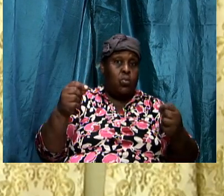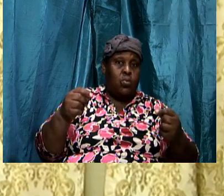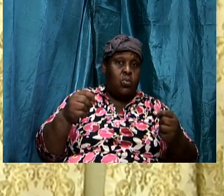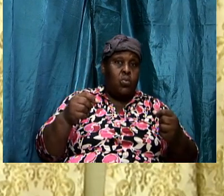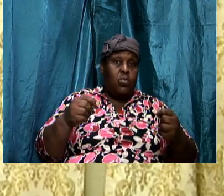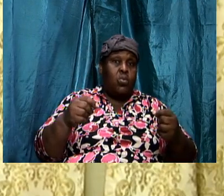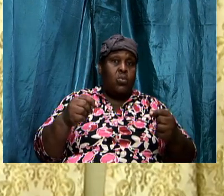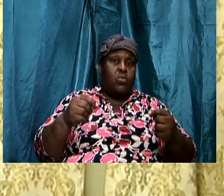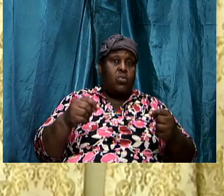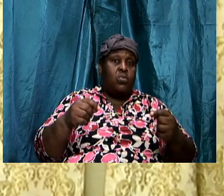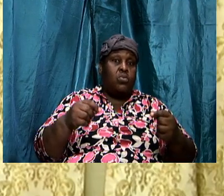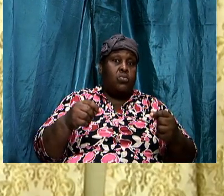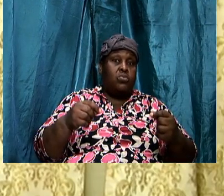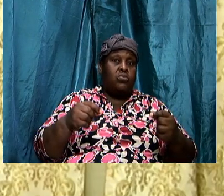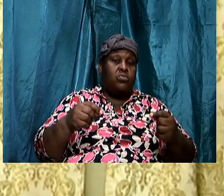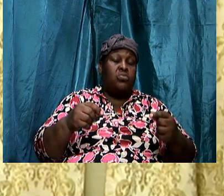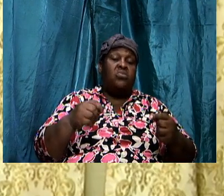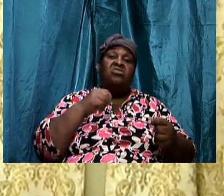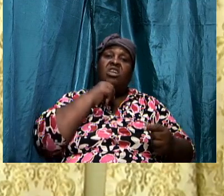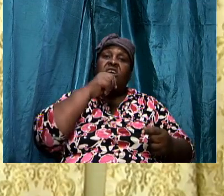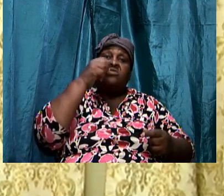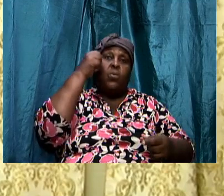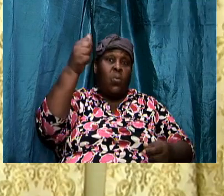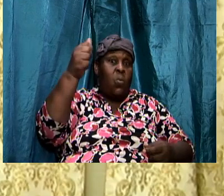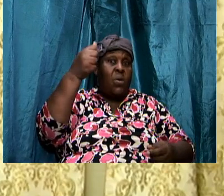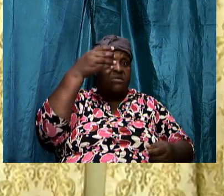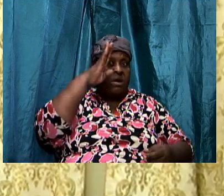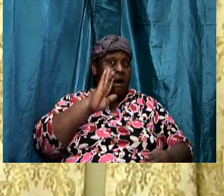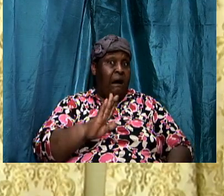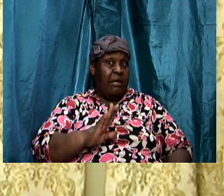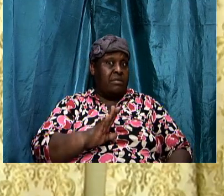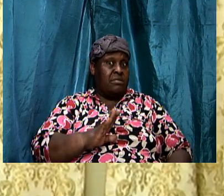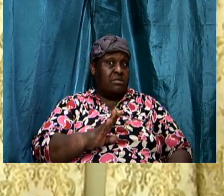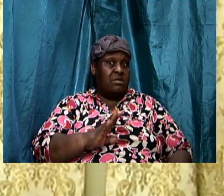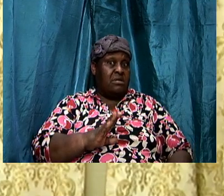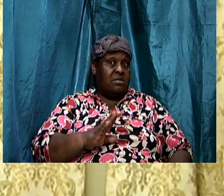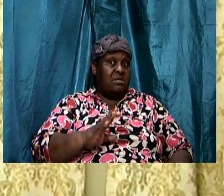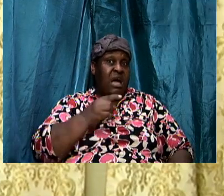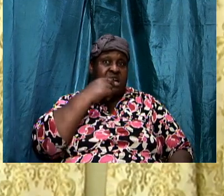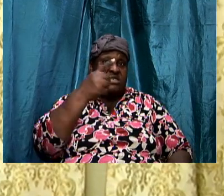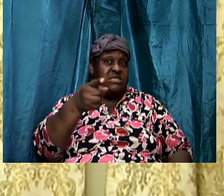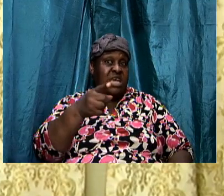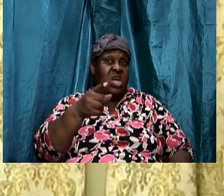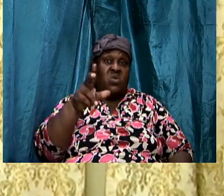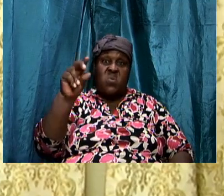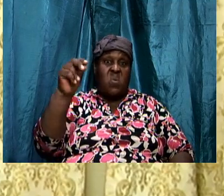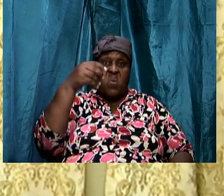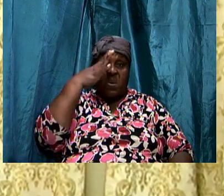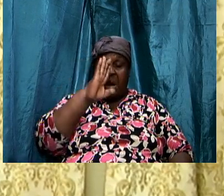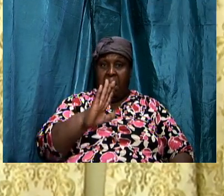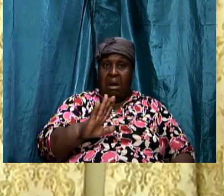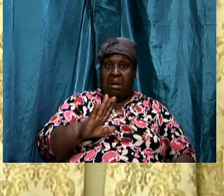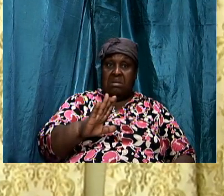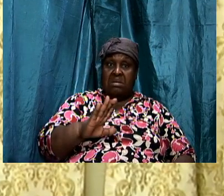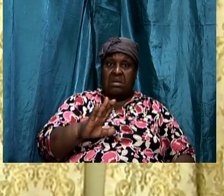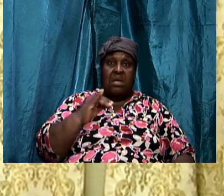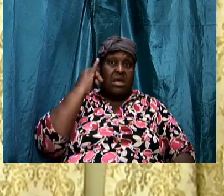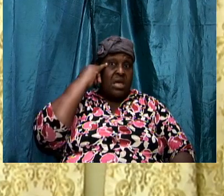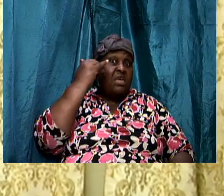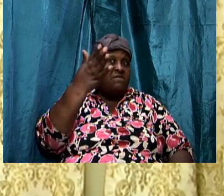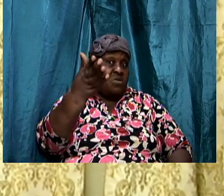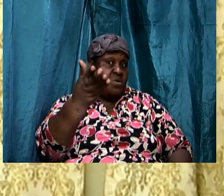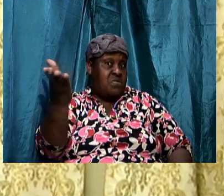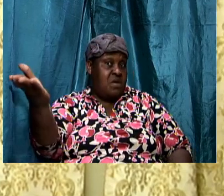is really not real there is no God if you are if you are there and these thoughts start to